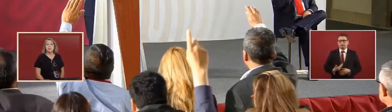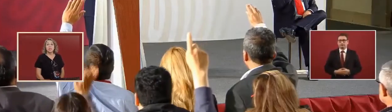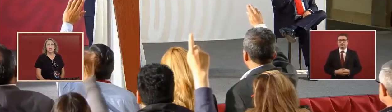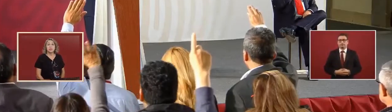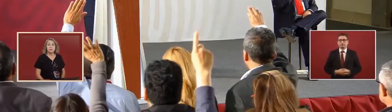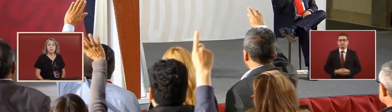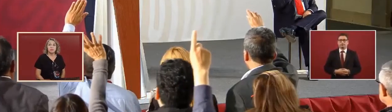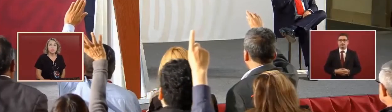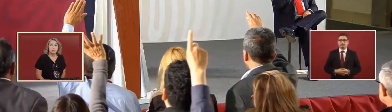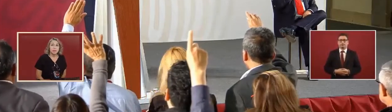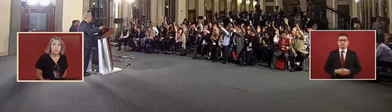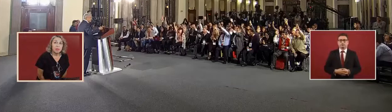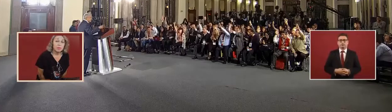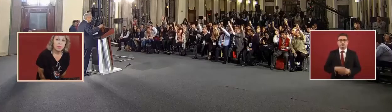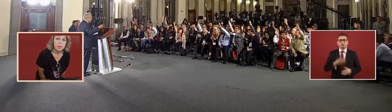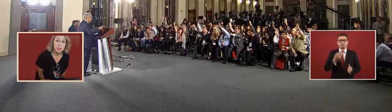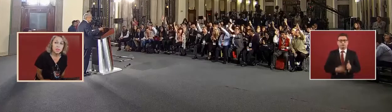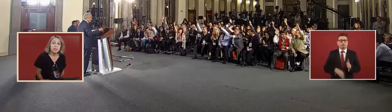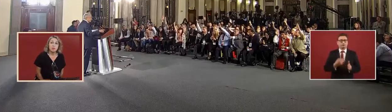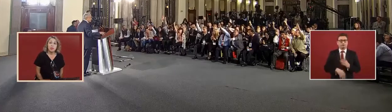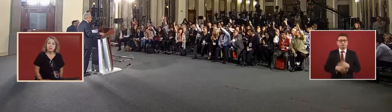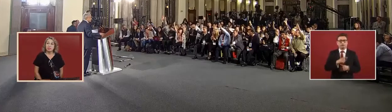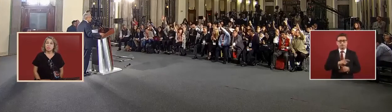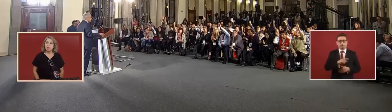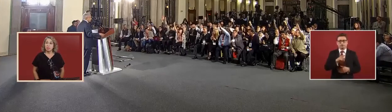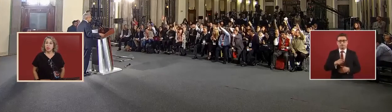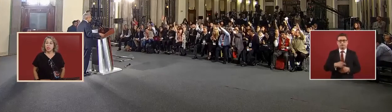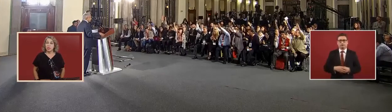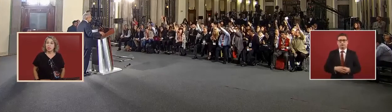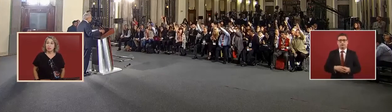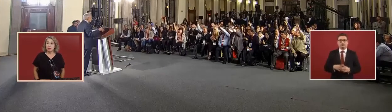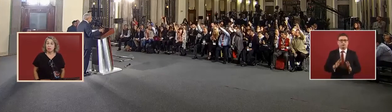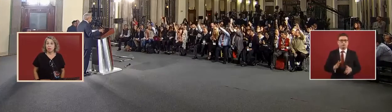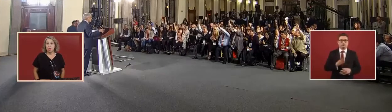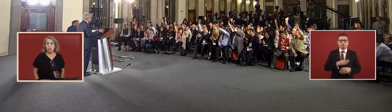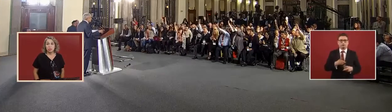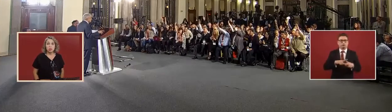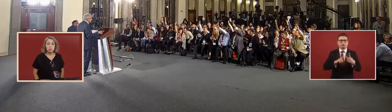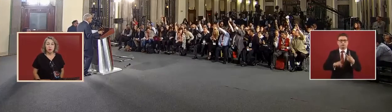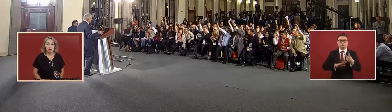didn't we have somebody pending? two more and then